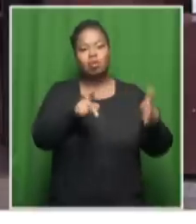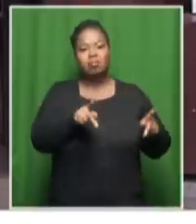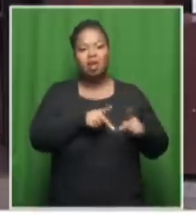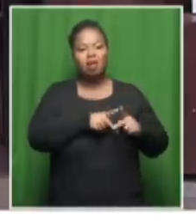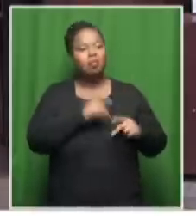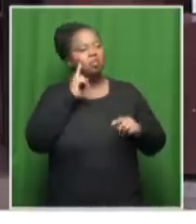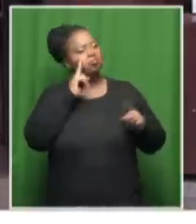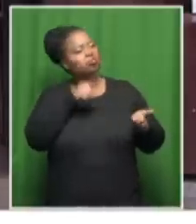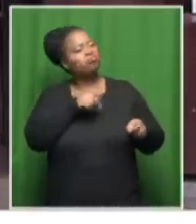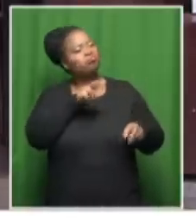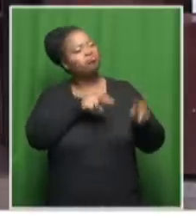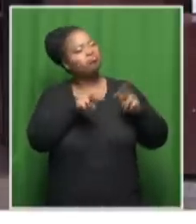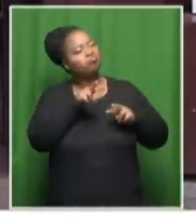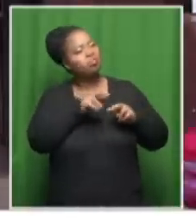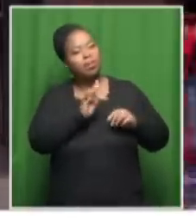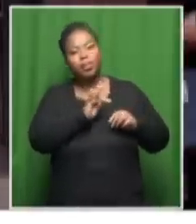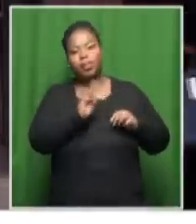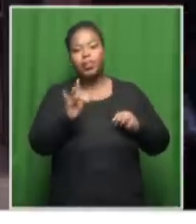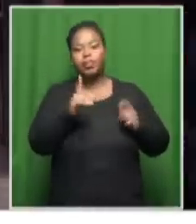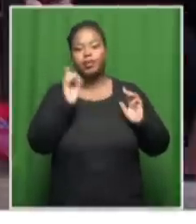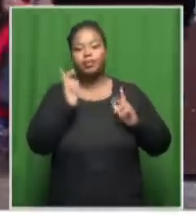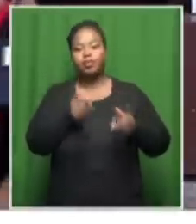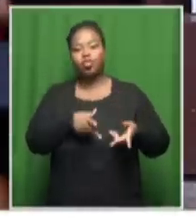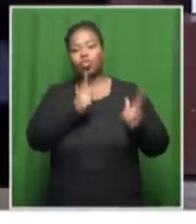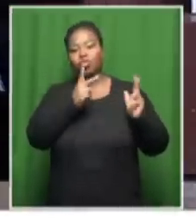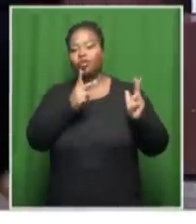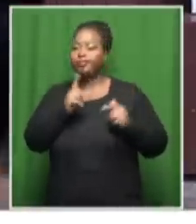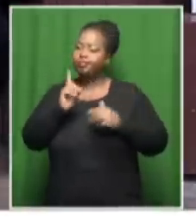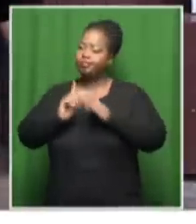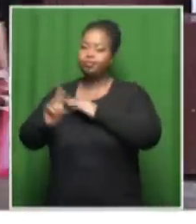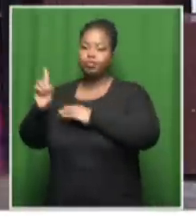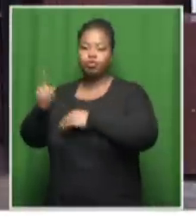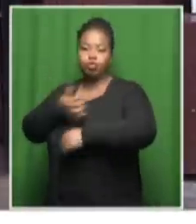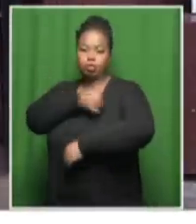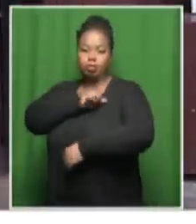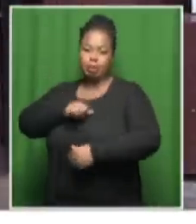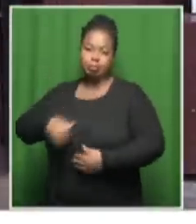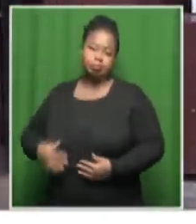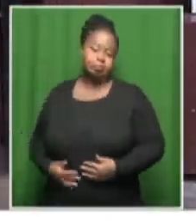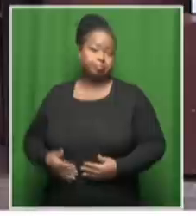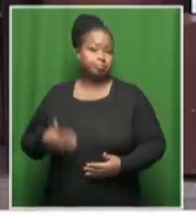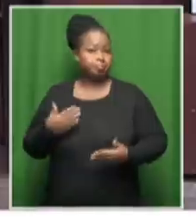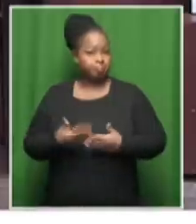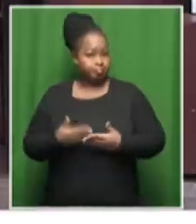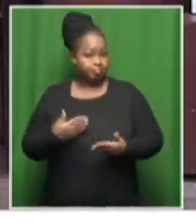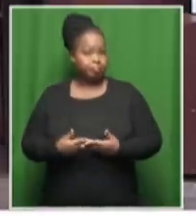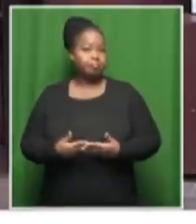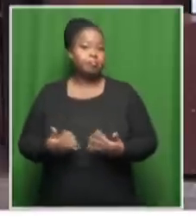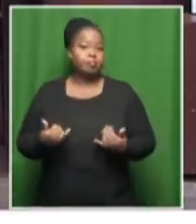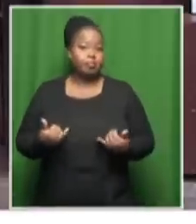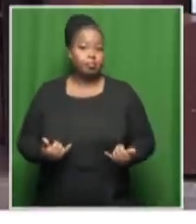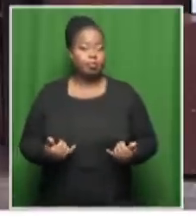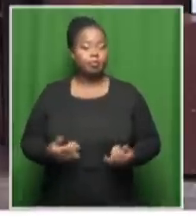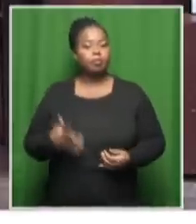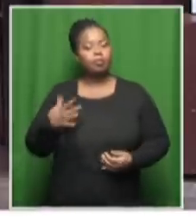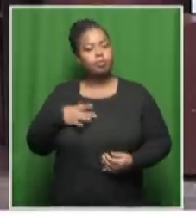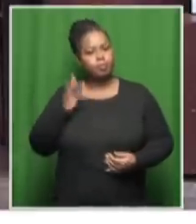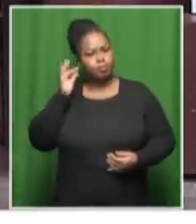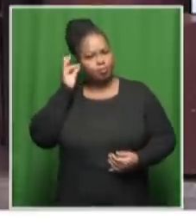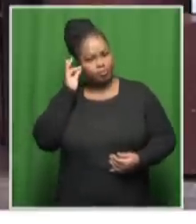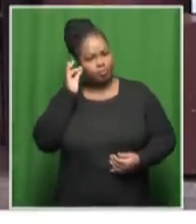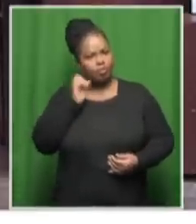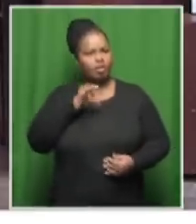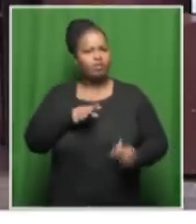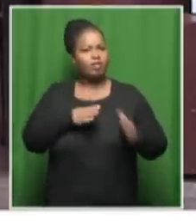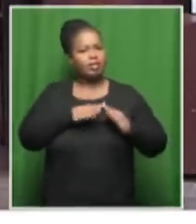find anyone there. And that's when they left and had gone to the hospital. It's very likely that we're going to hear in this instance whether any of